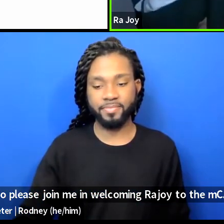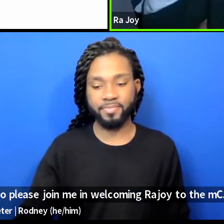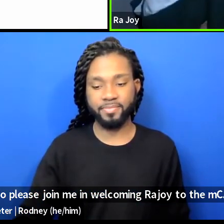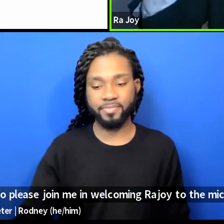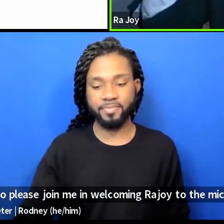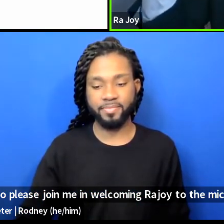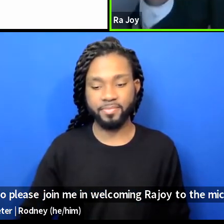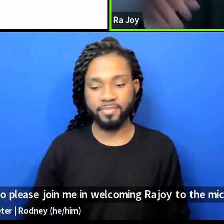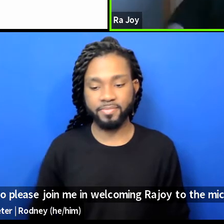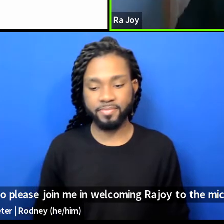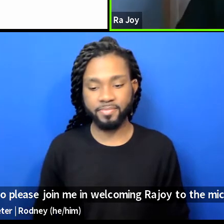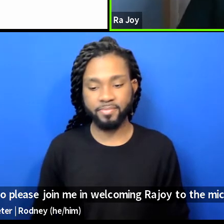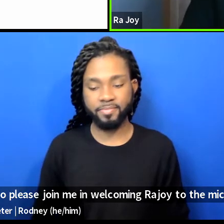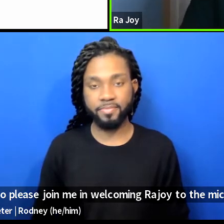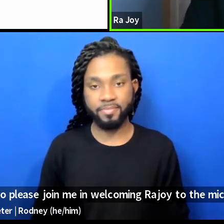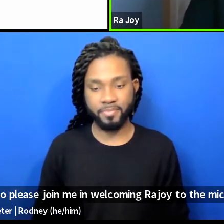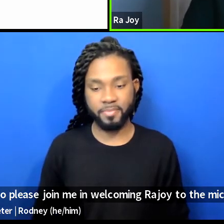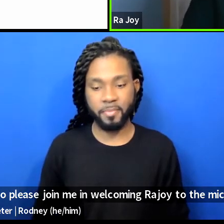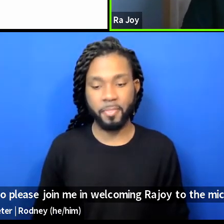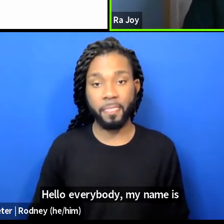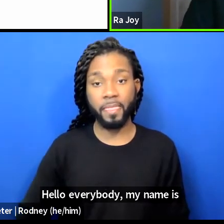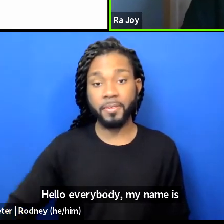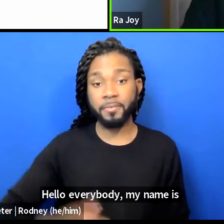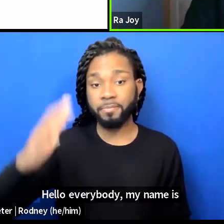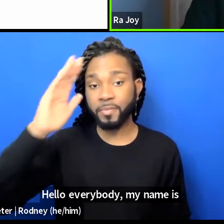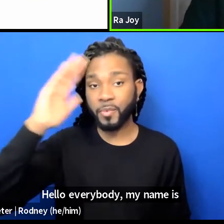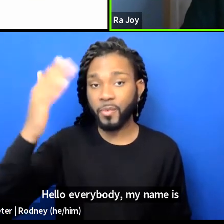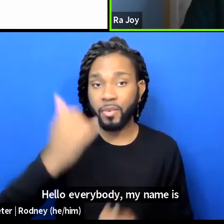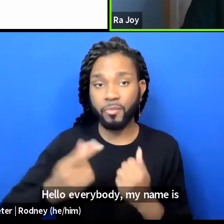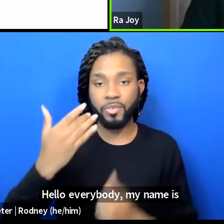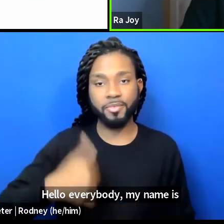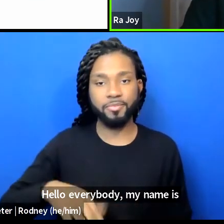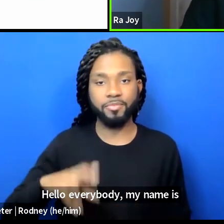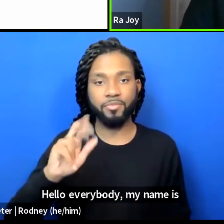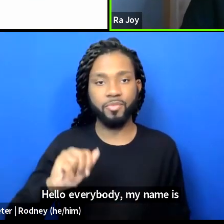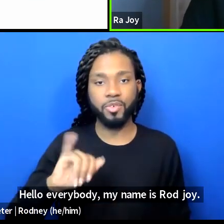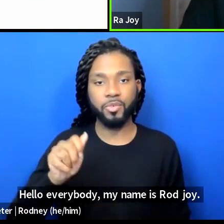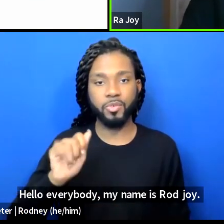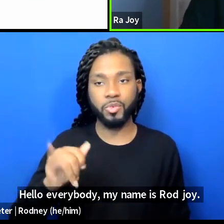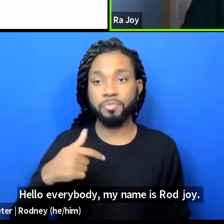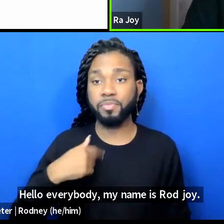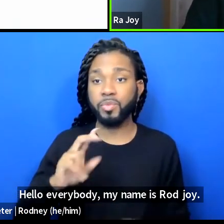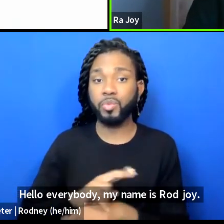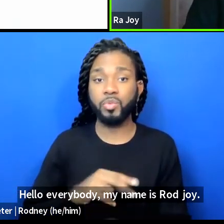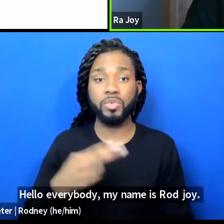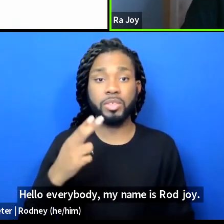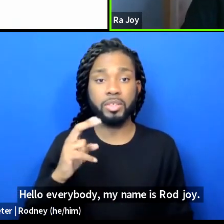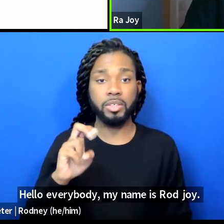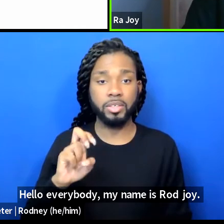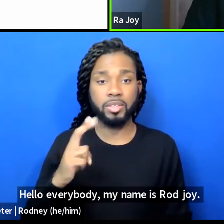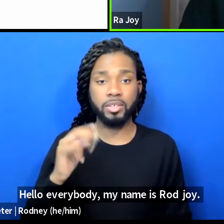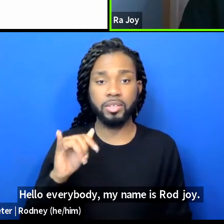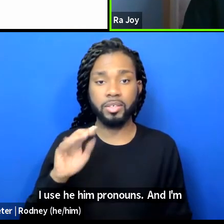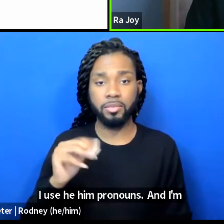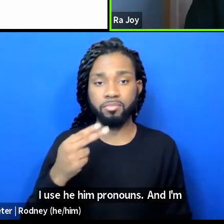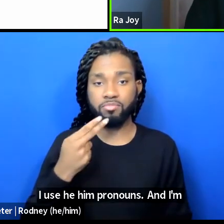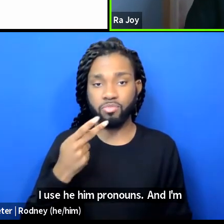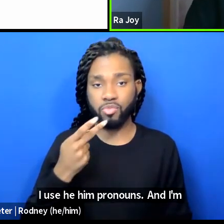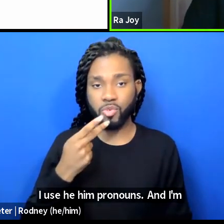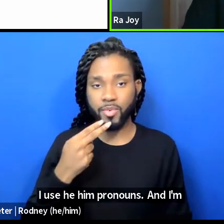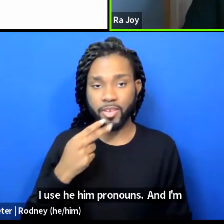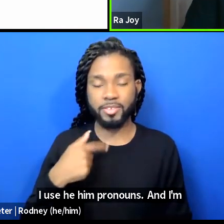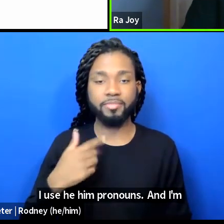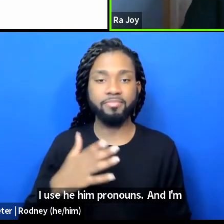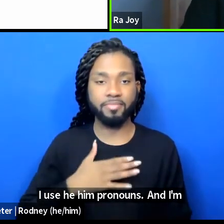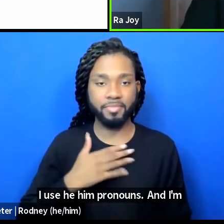Hello, everybody. My name is Rob Joy. I use he, pronouns, and I'm proud to serve